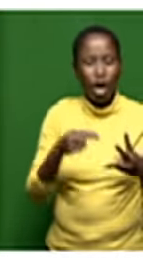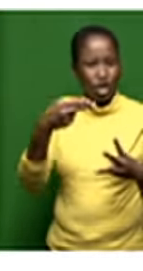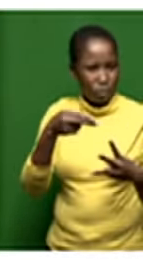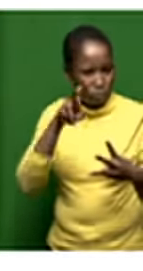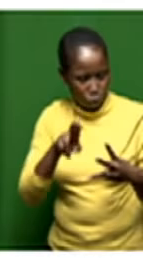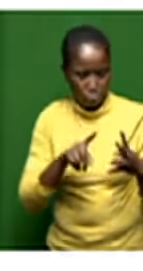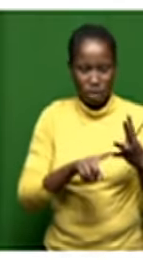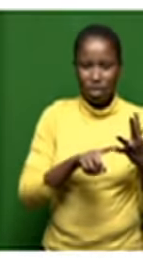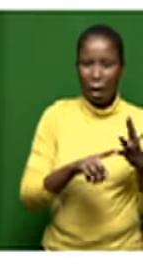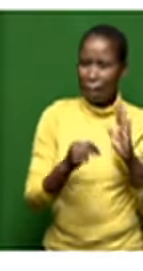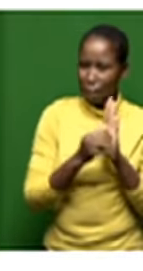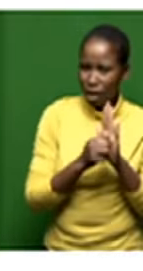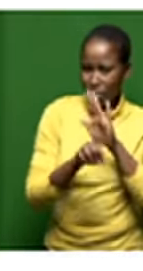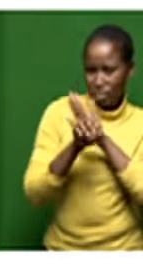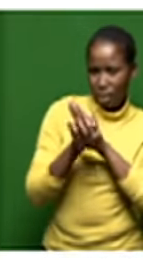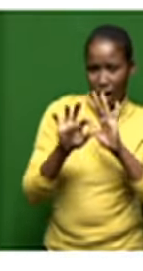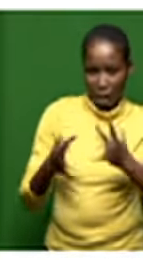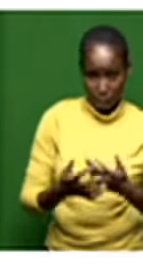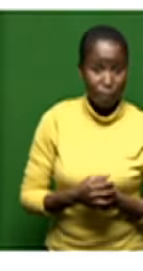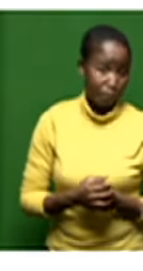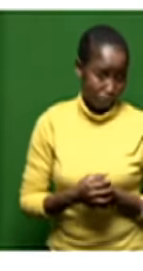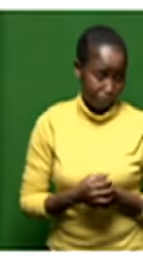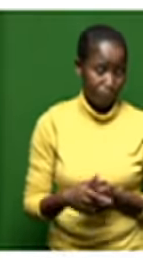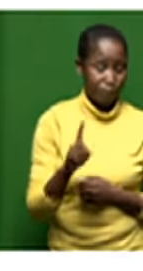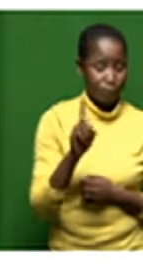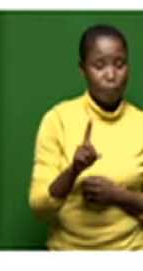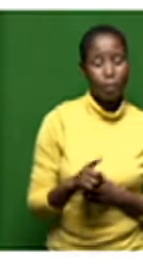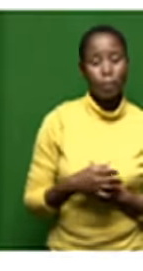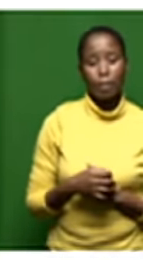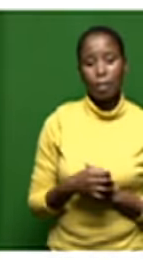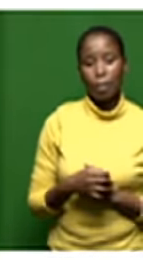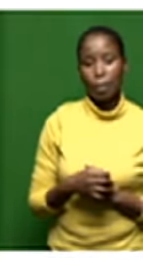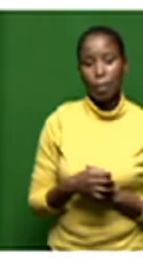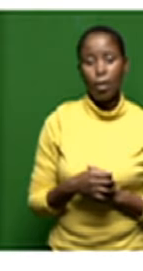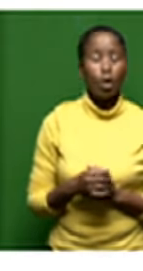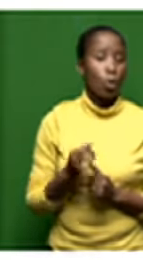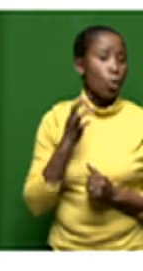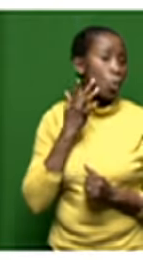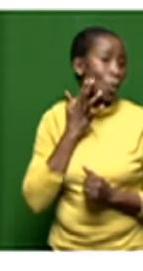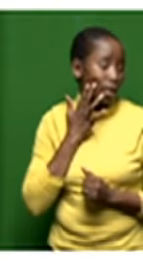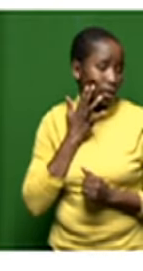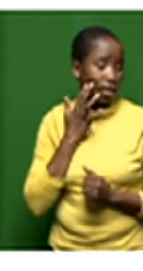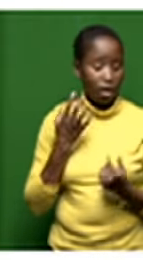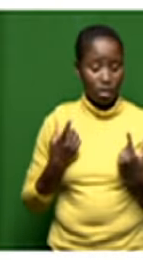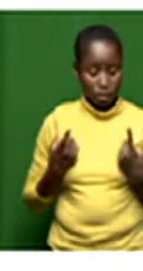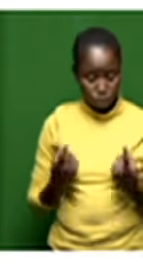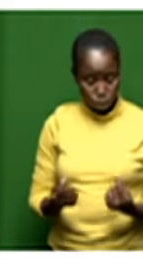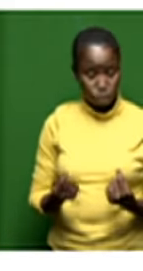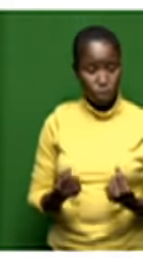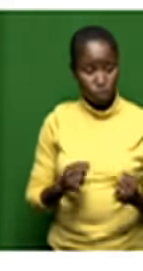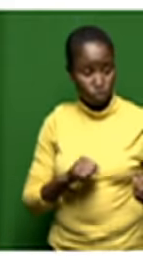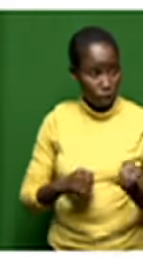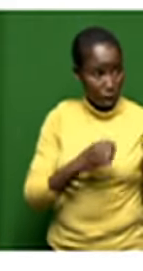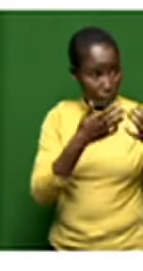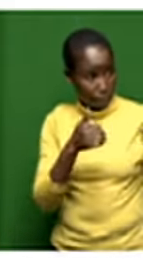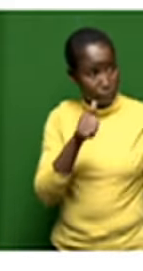business the marketing all the functions of the business so when the award as a potential strategic which partner was